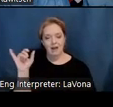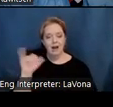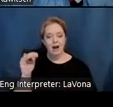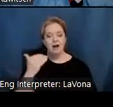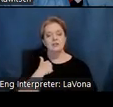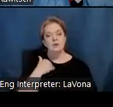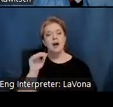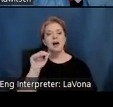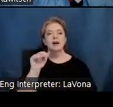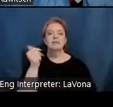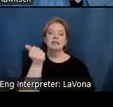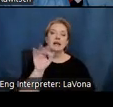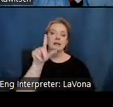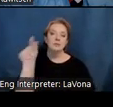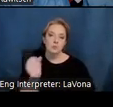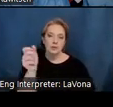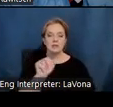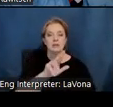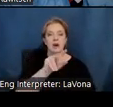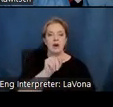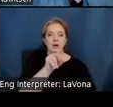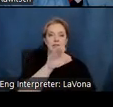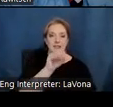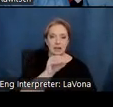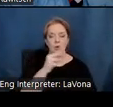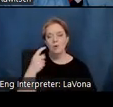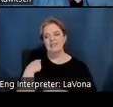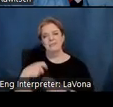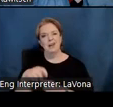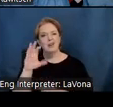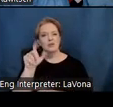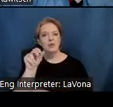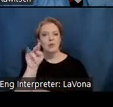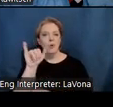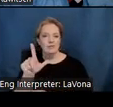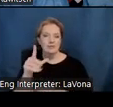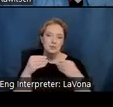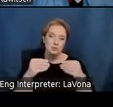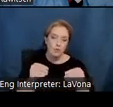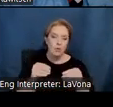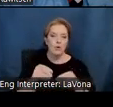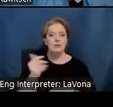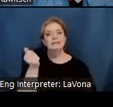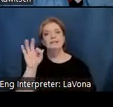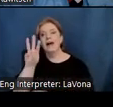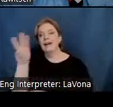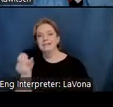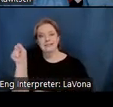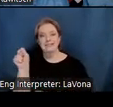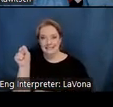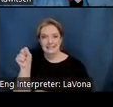Spanish colonial-inspired storefronts and 1960s buildings such as the Beckman Circular